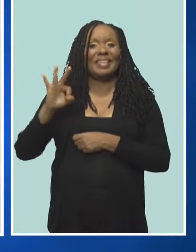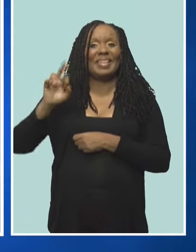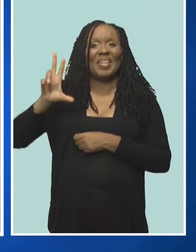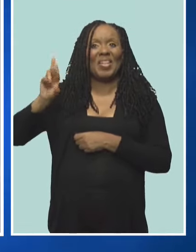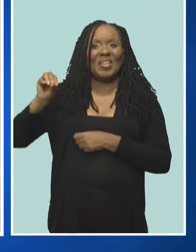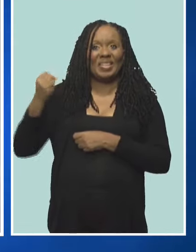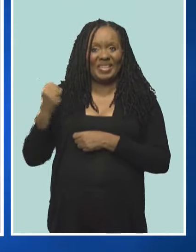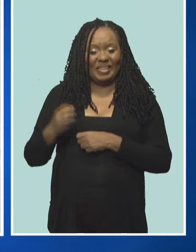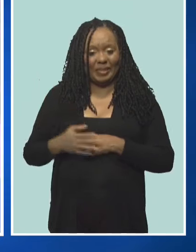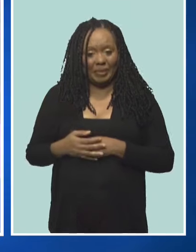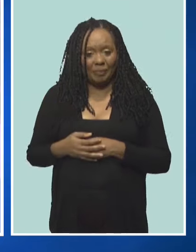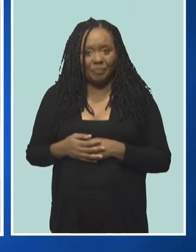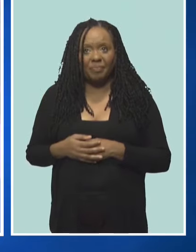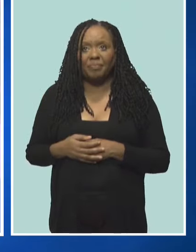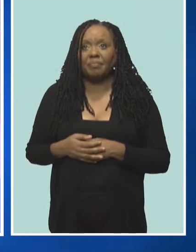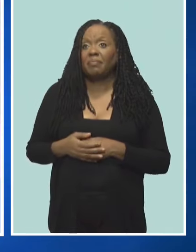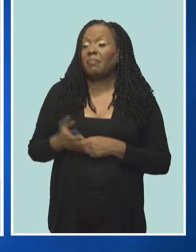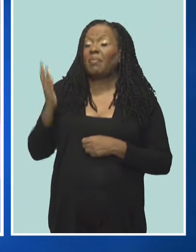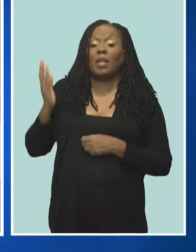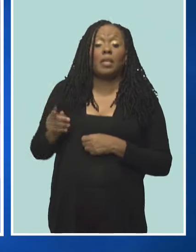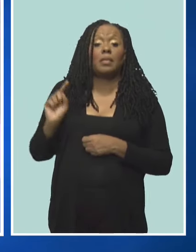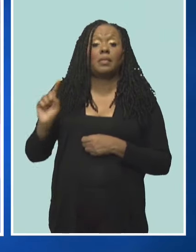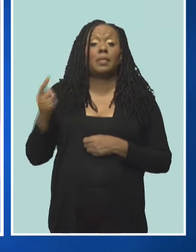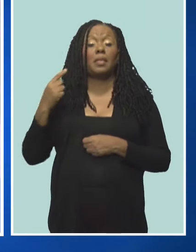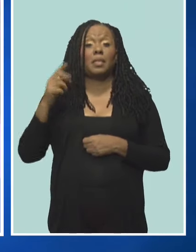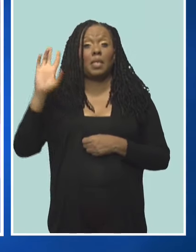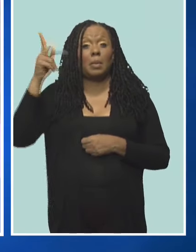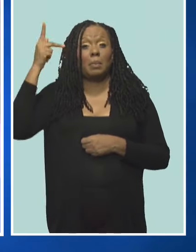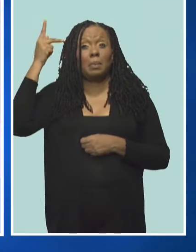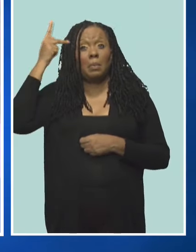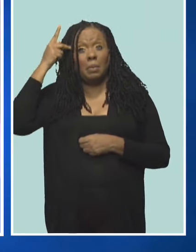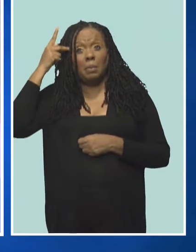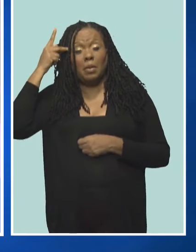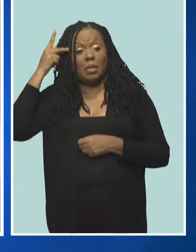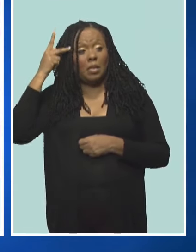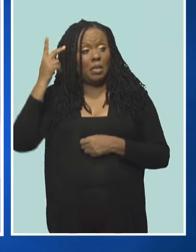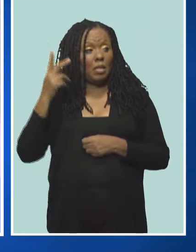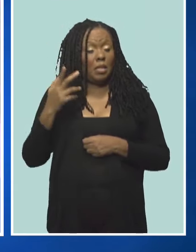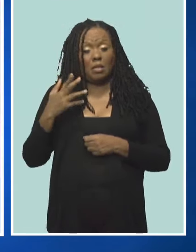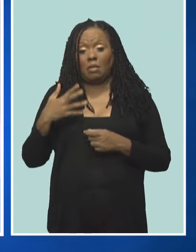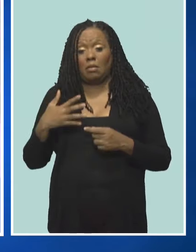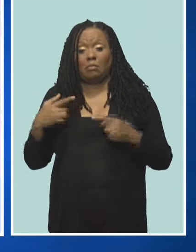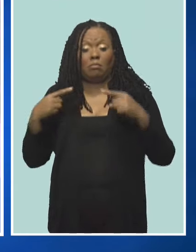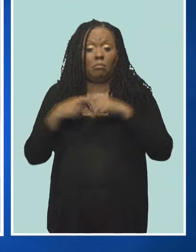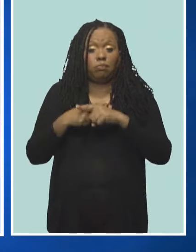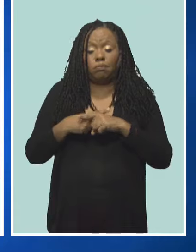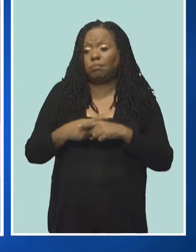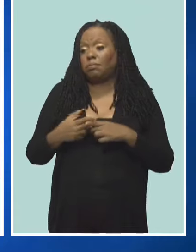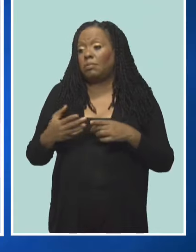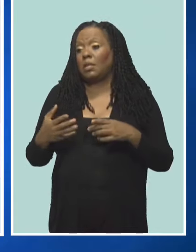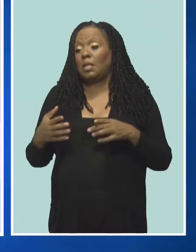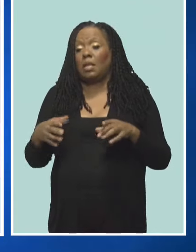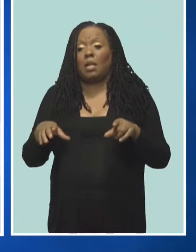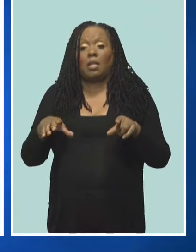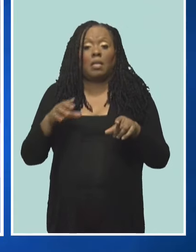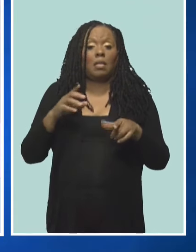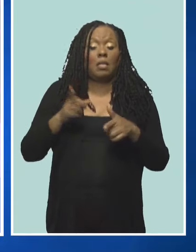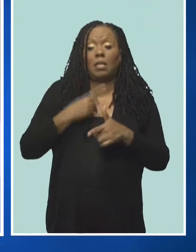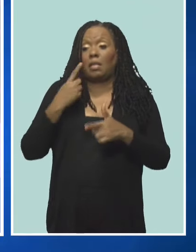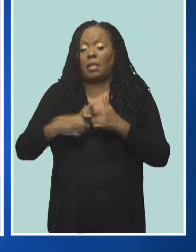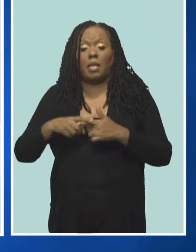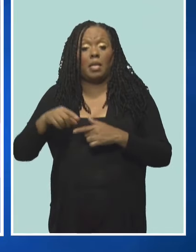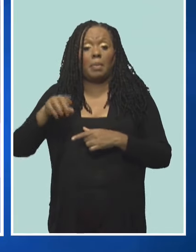First, with political enfranchisement, with the formation of the Barbados Labour Party in 1938,